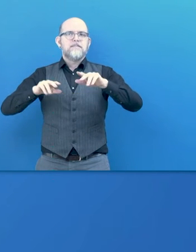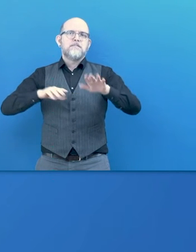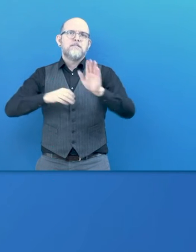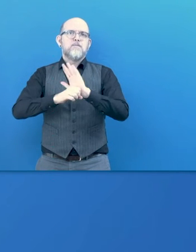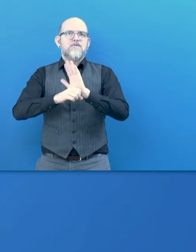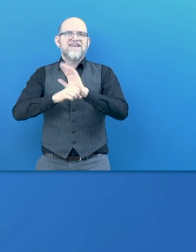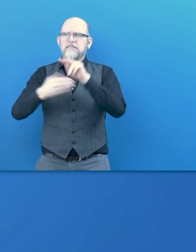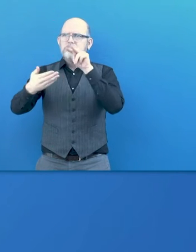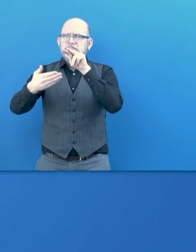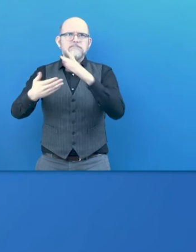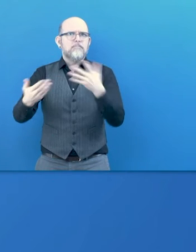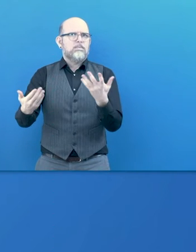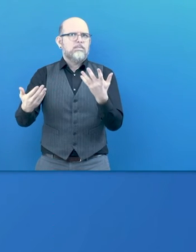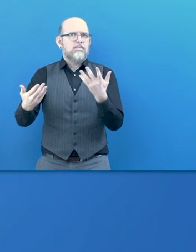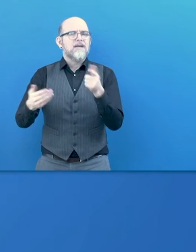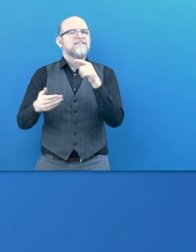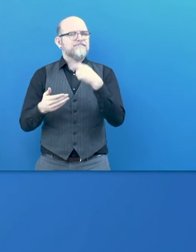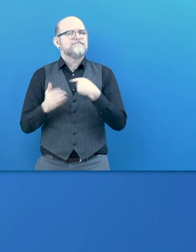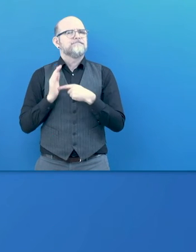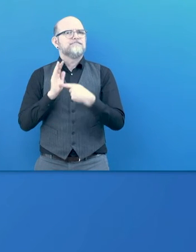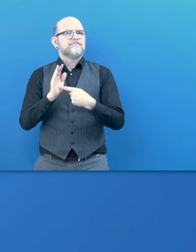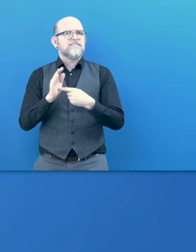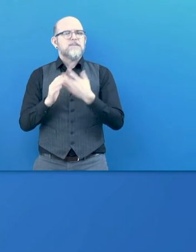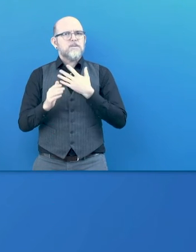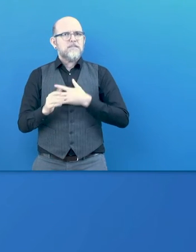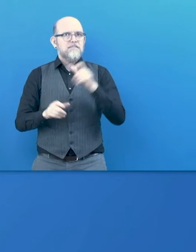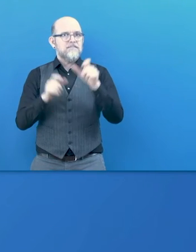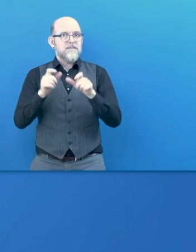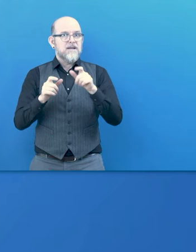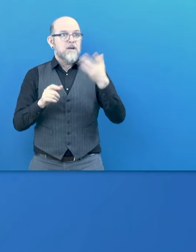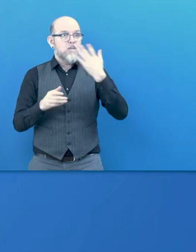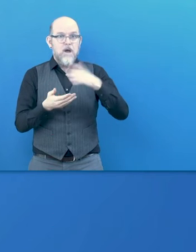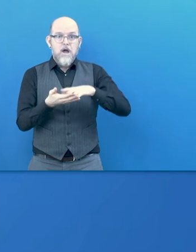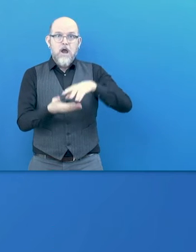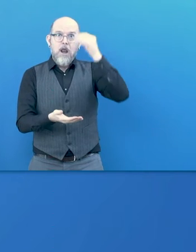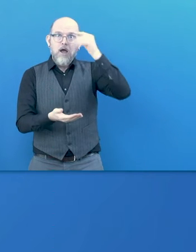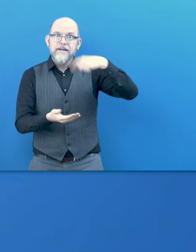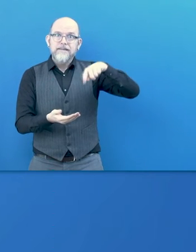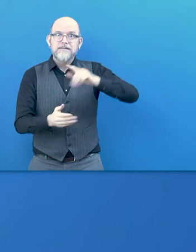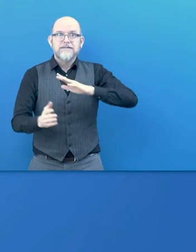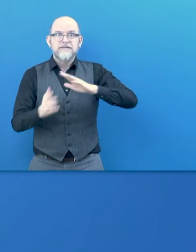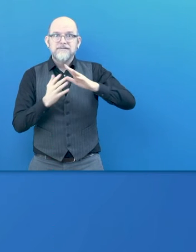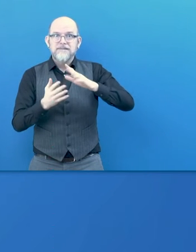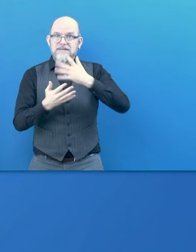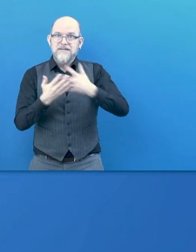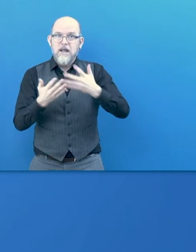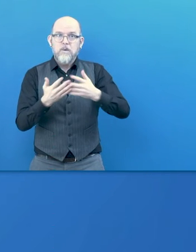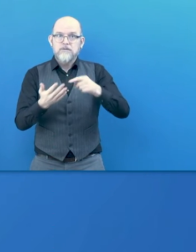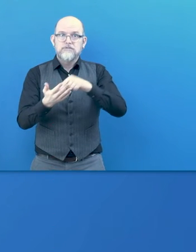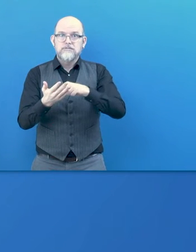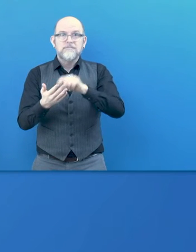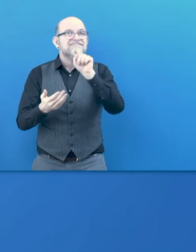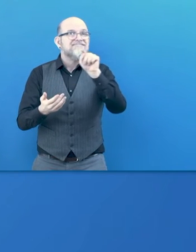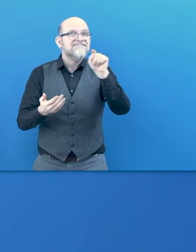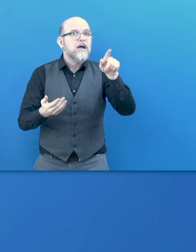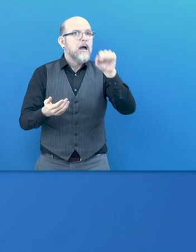So the people who want to learn sun languages, they learn